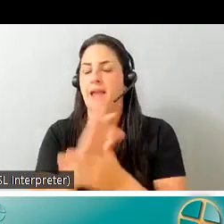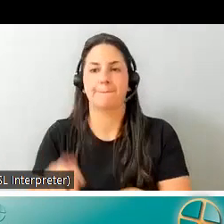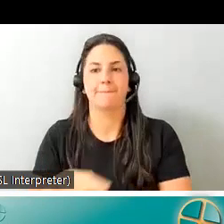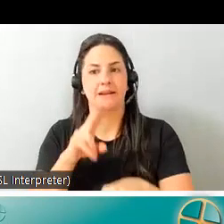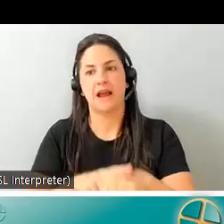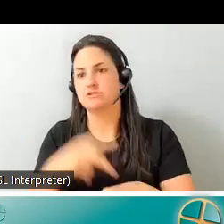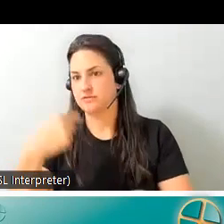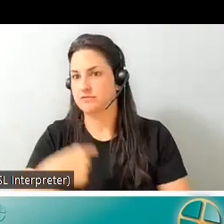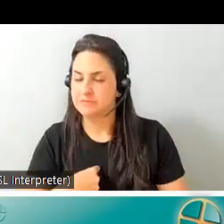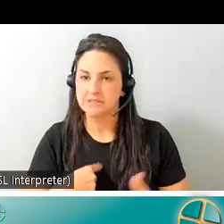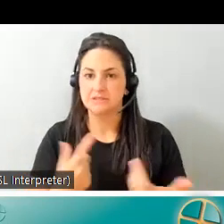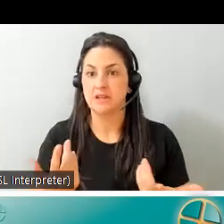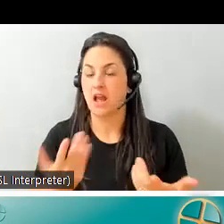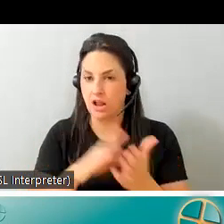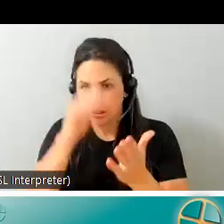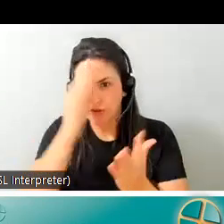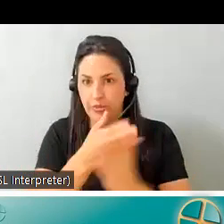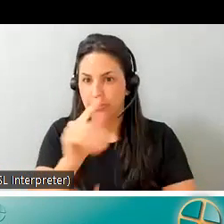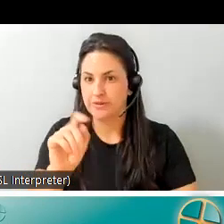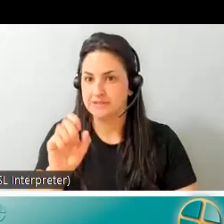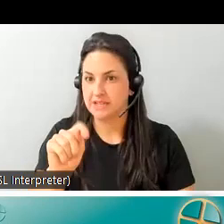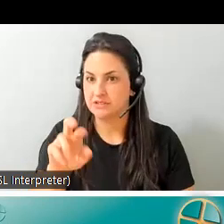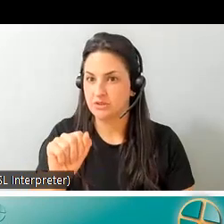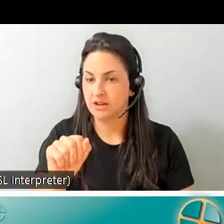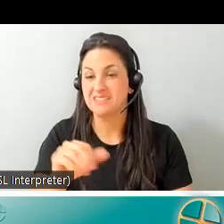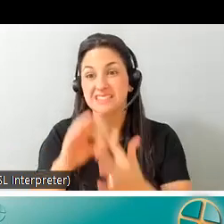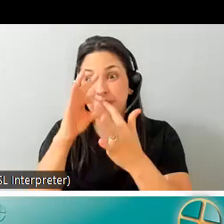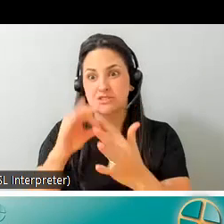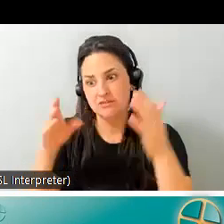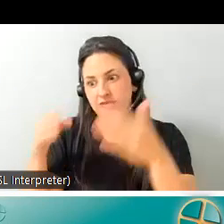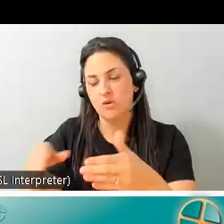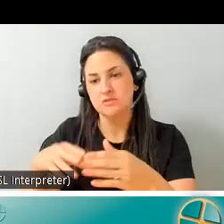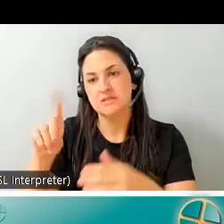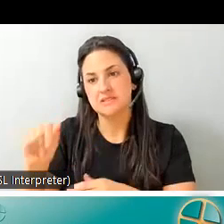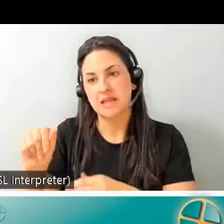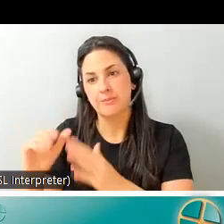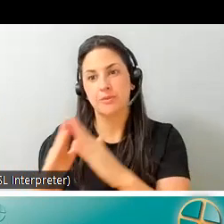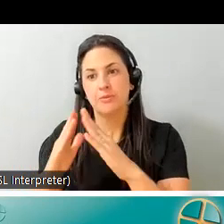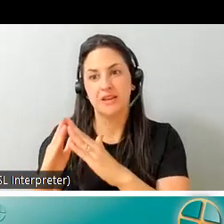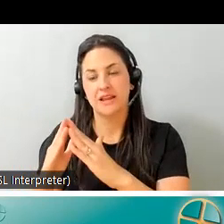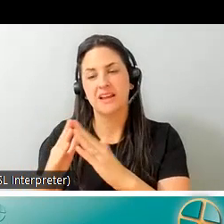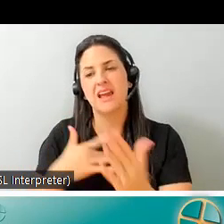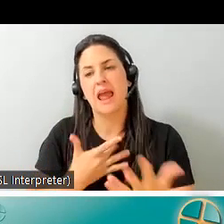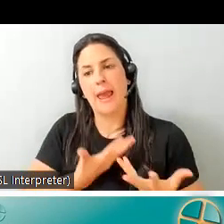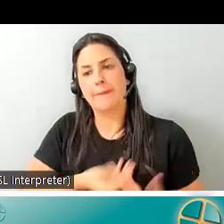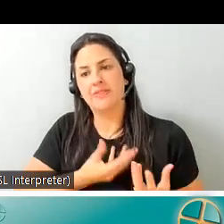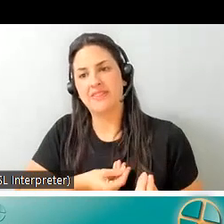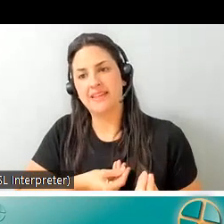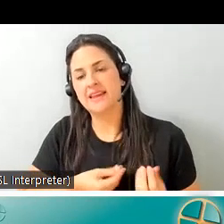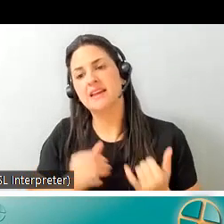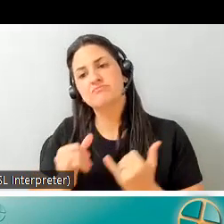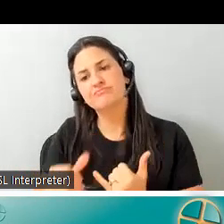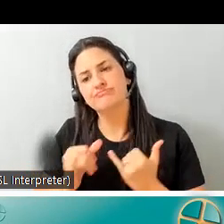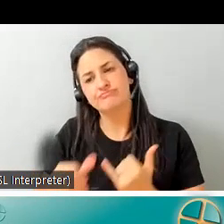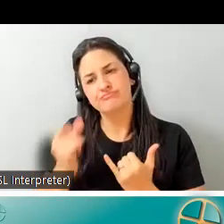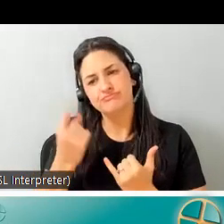tetra especially working with the disabled community was uh was the empathy uh part of part of um